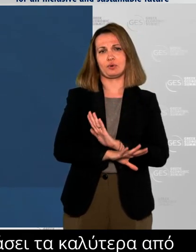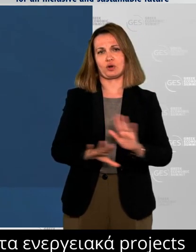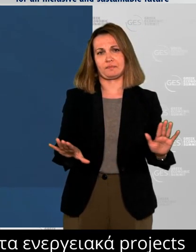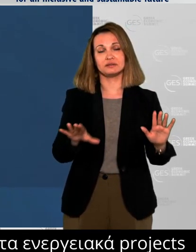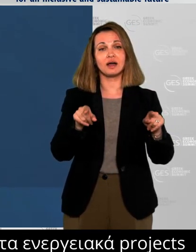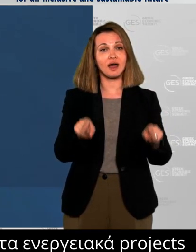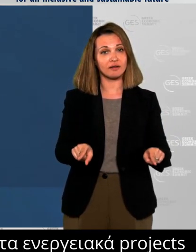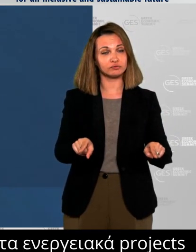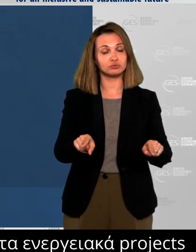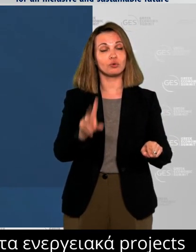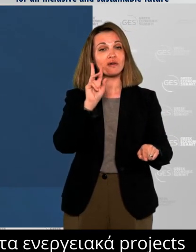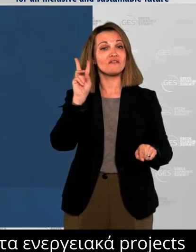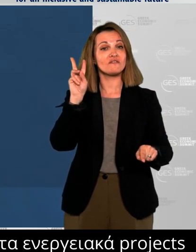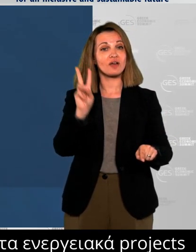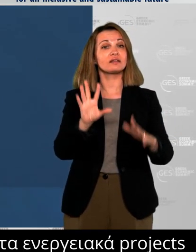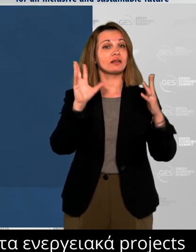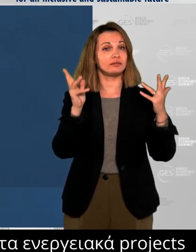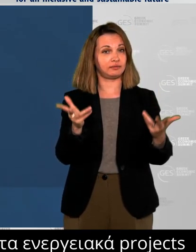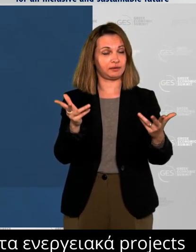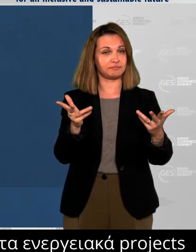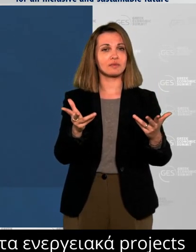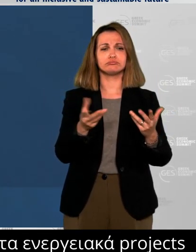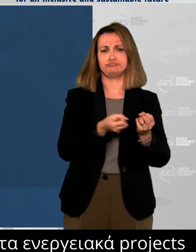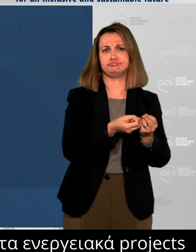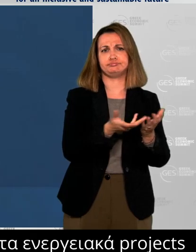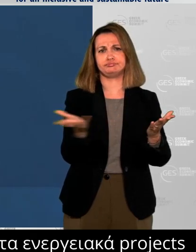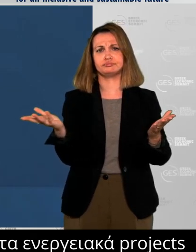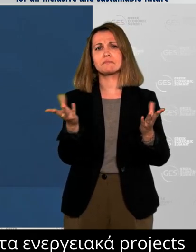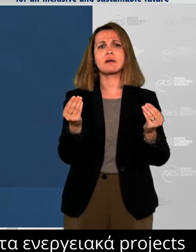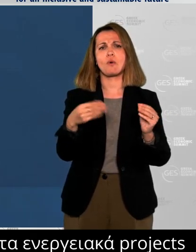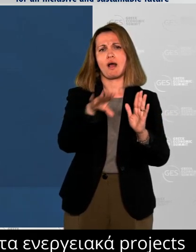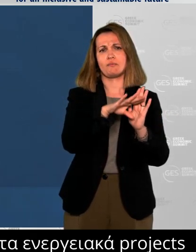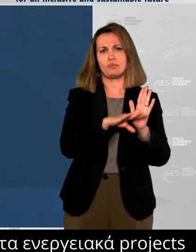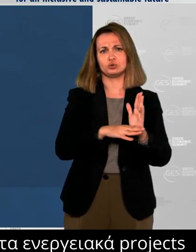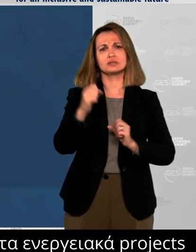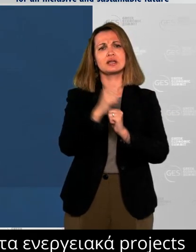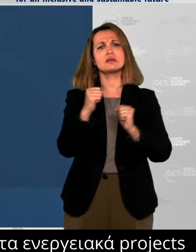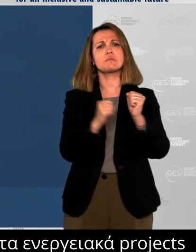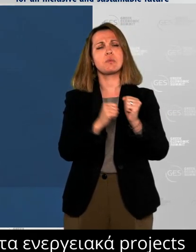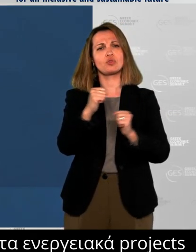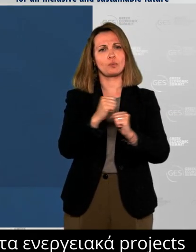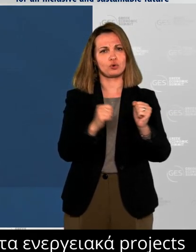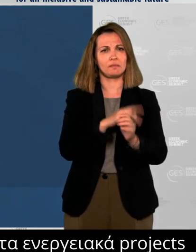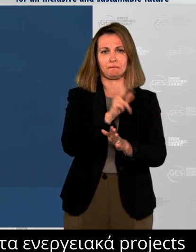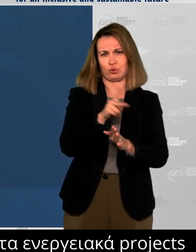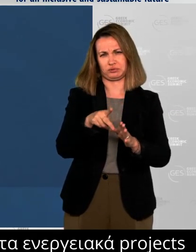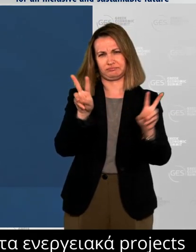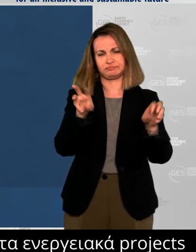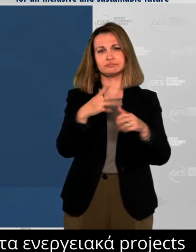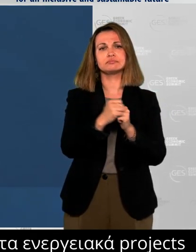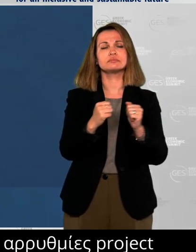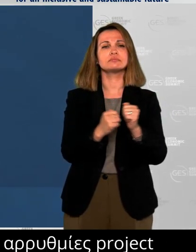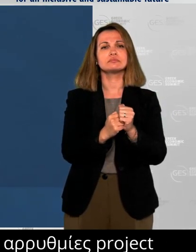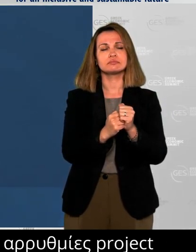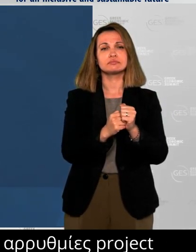fuel energy infrastructure projects that are helping to wean this region away from coal and Russian gas, including